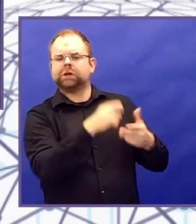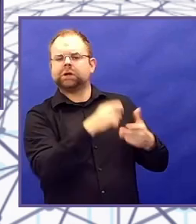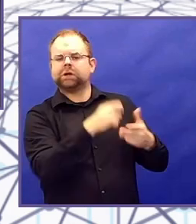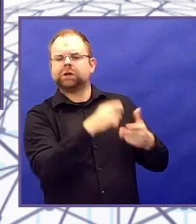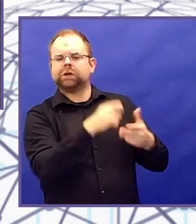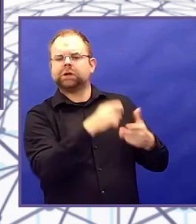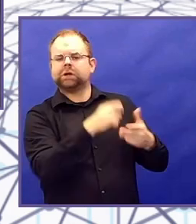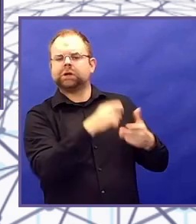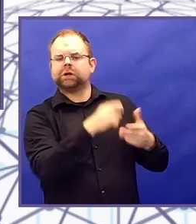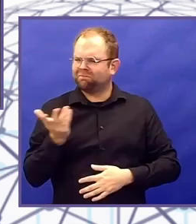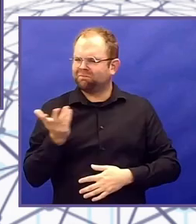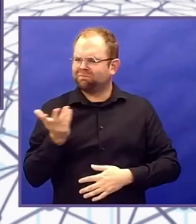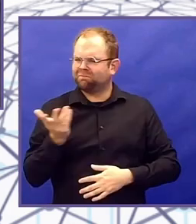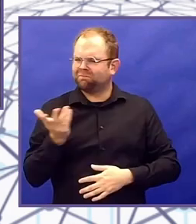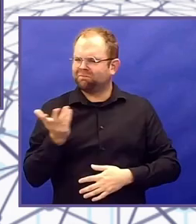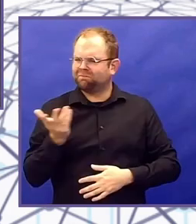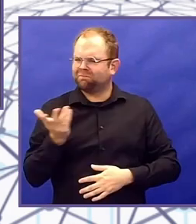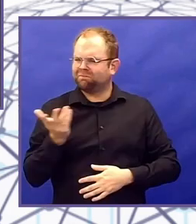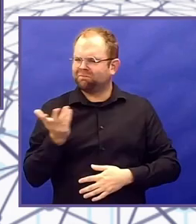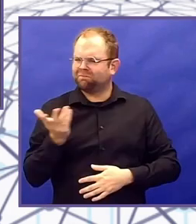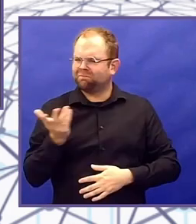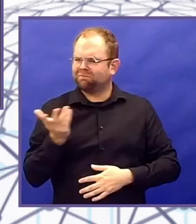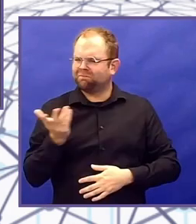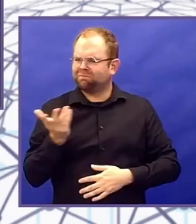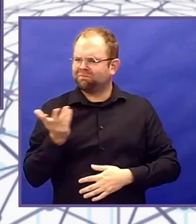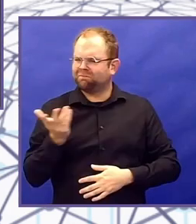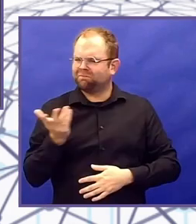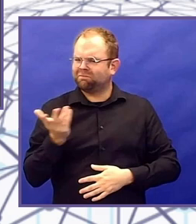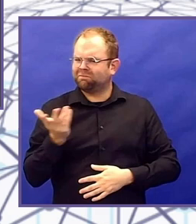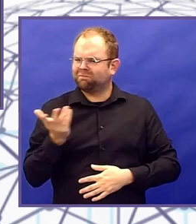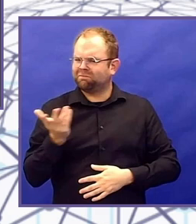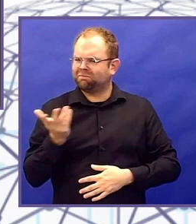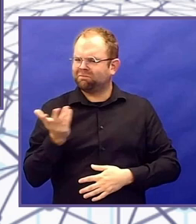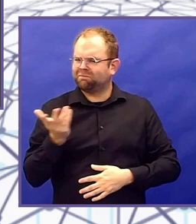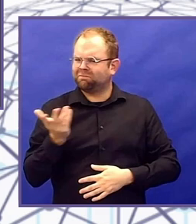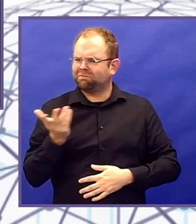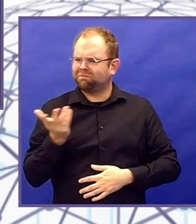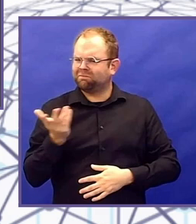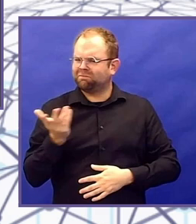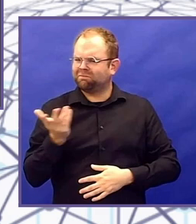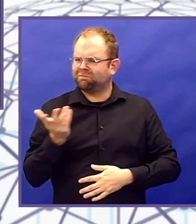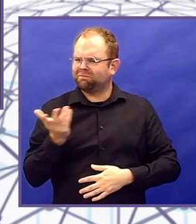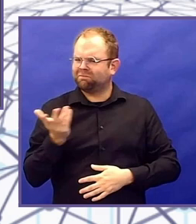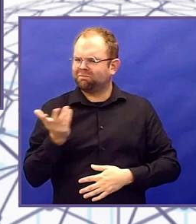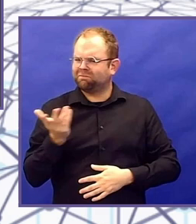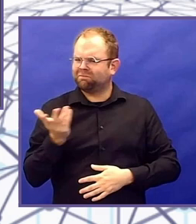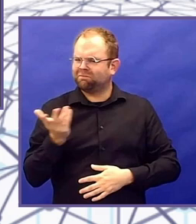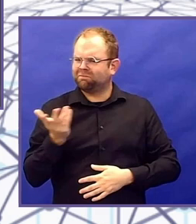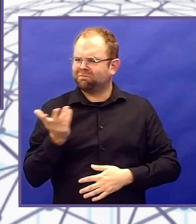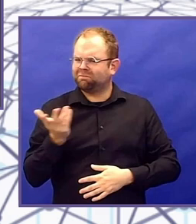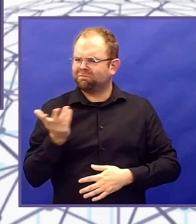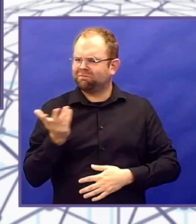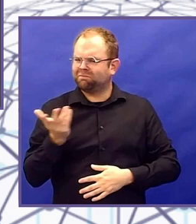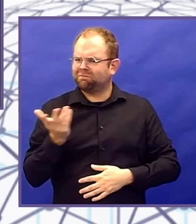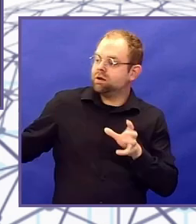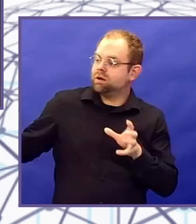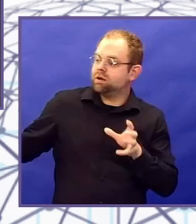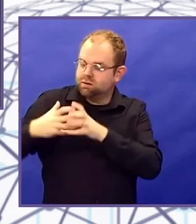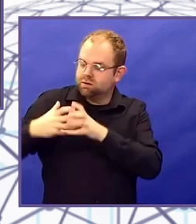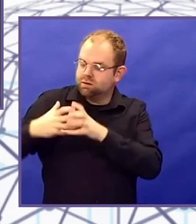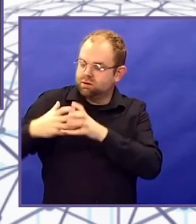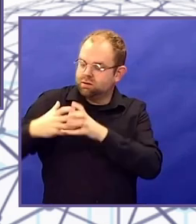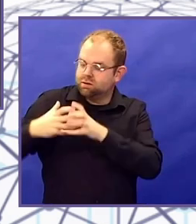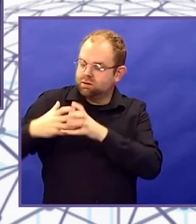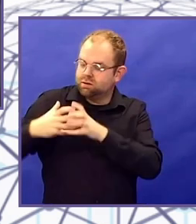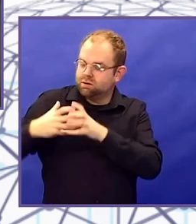disability dongles is because the dongle that you use for your laptop, for instance, is an adapter. And these devices